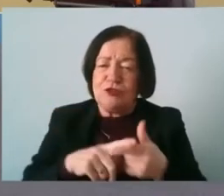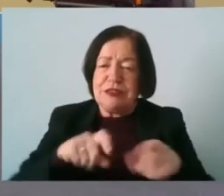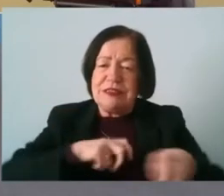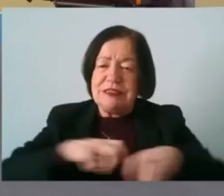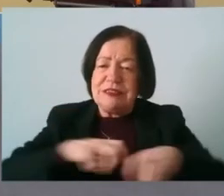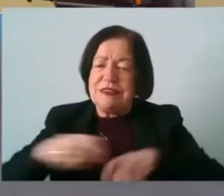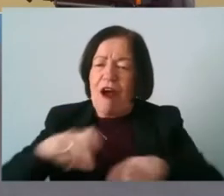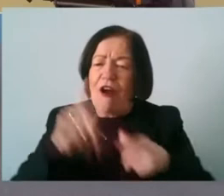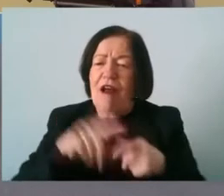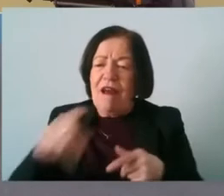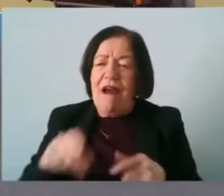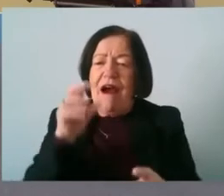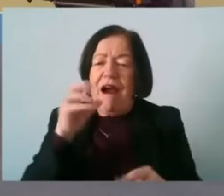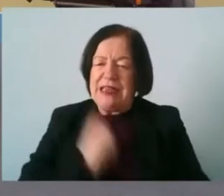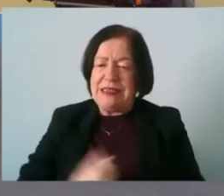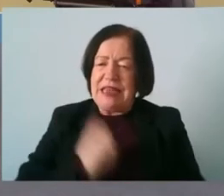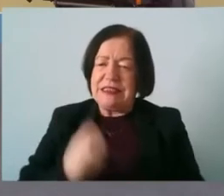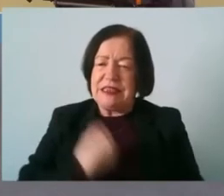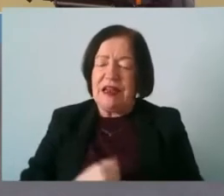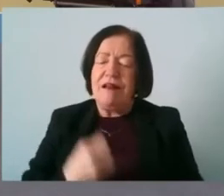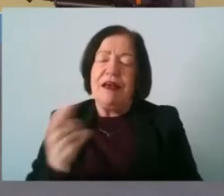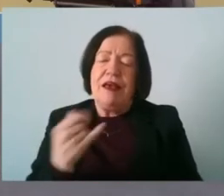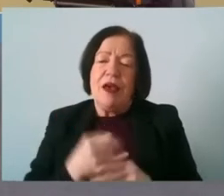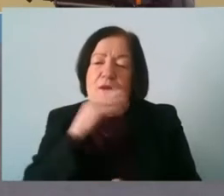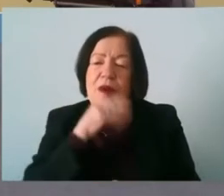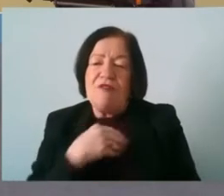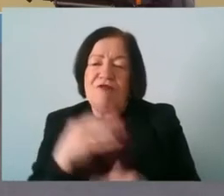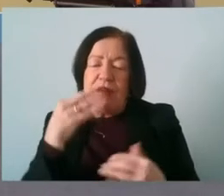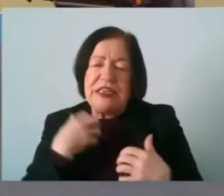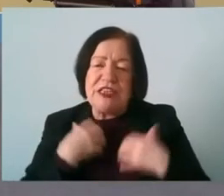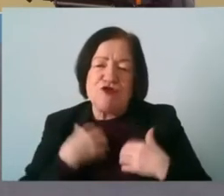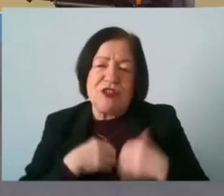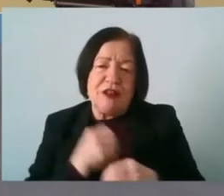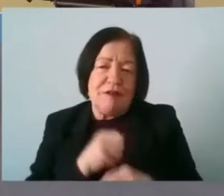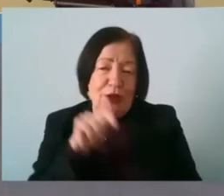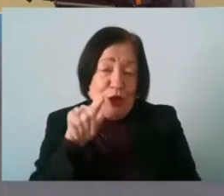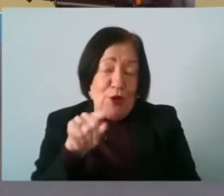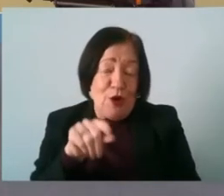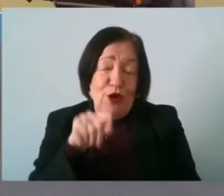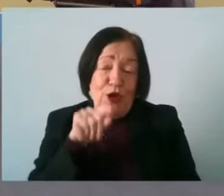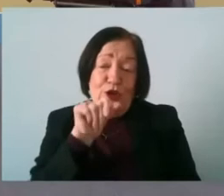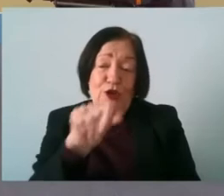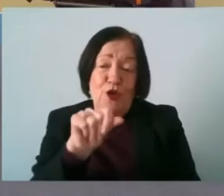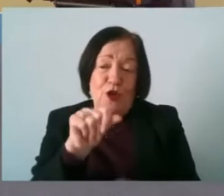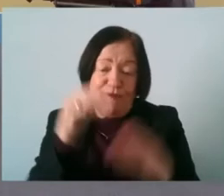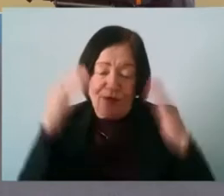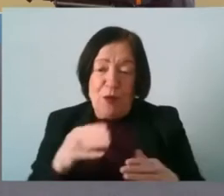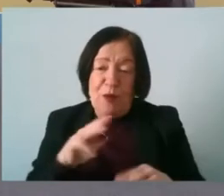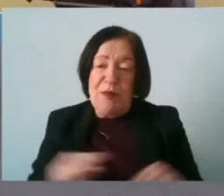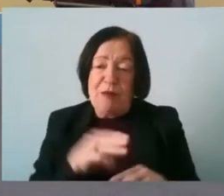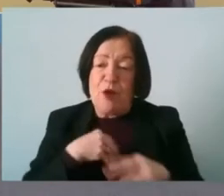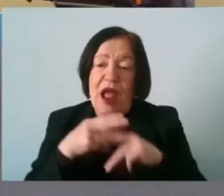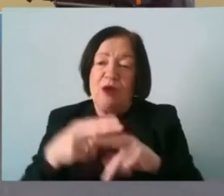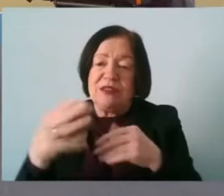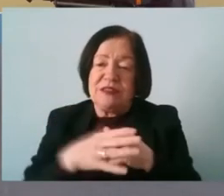and stuff like that and a key part of what i found most interesting about you was that you're obsessed with getting people to get outside of their